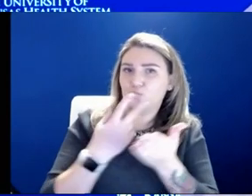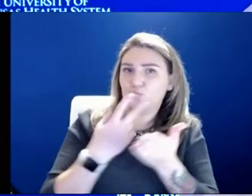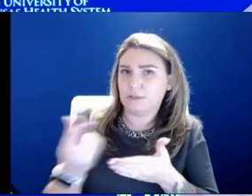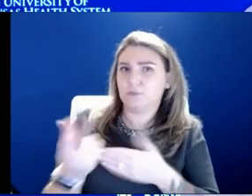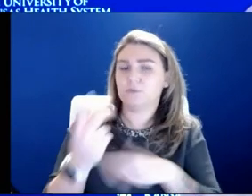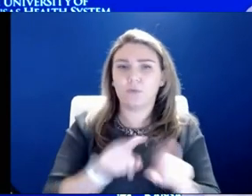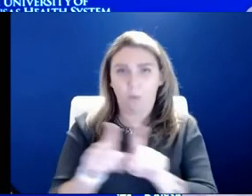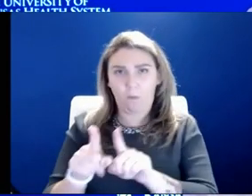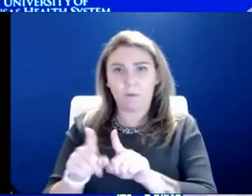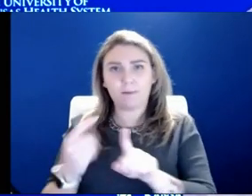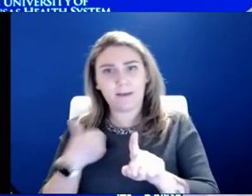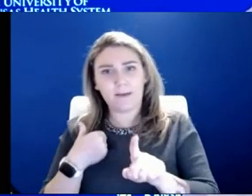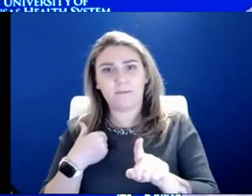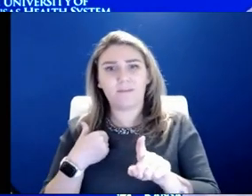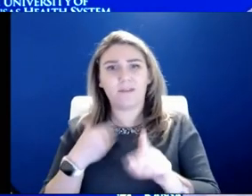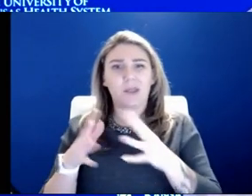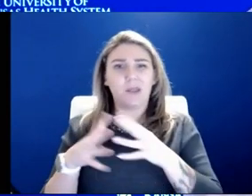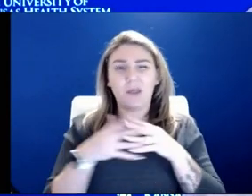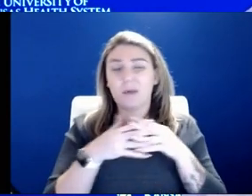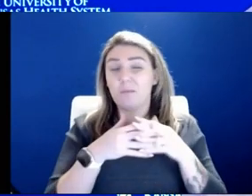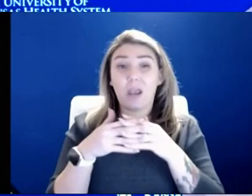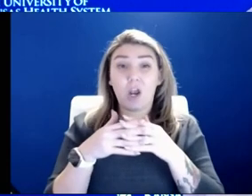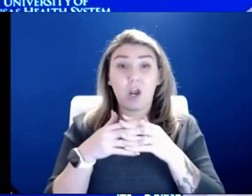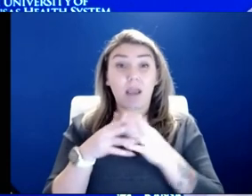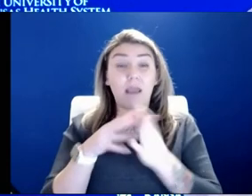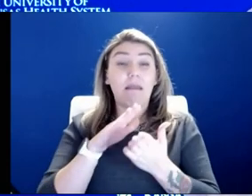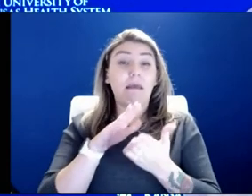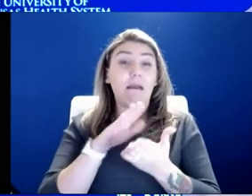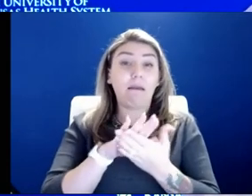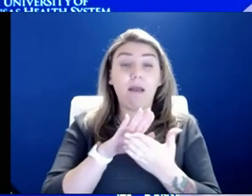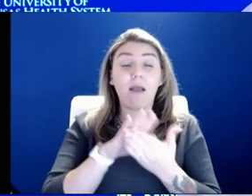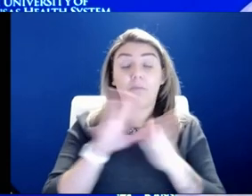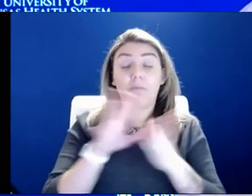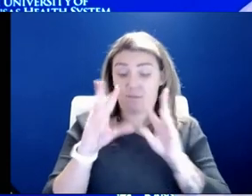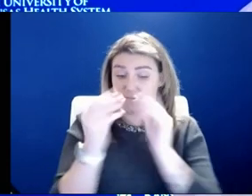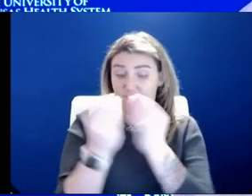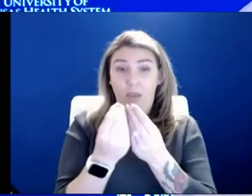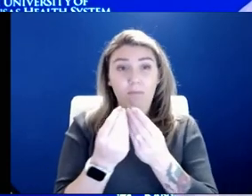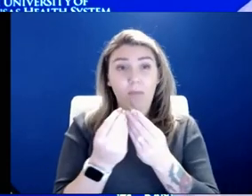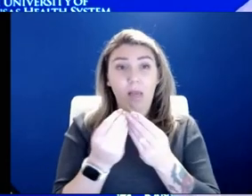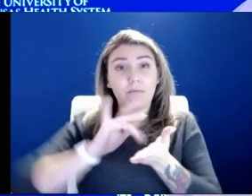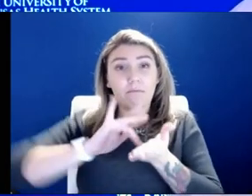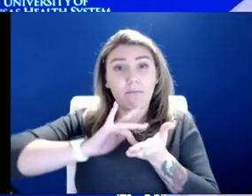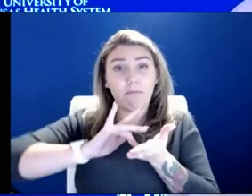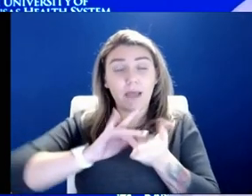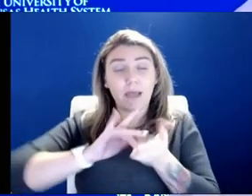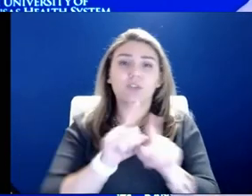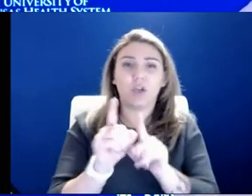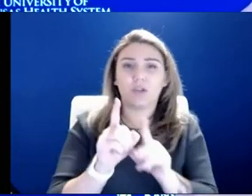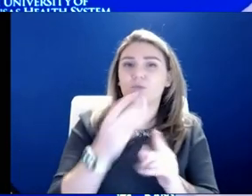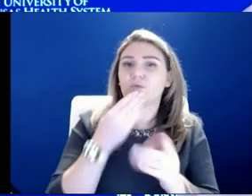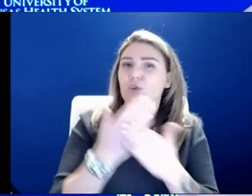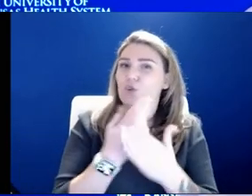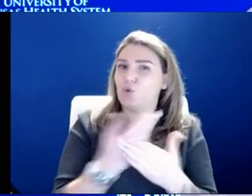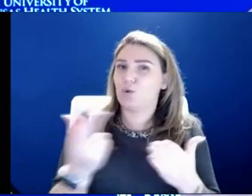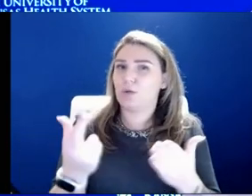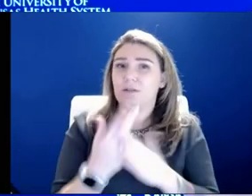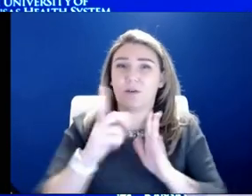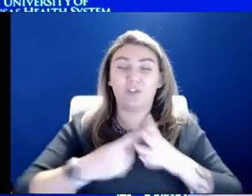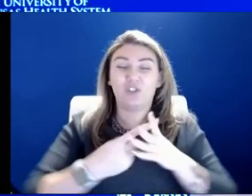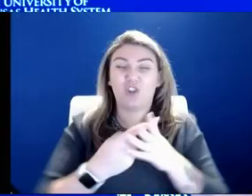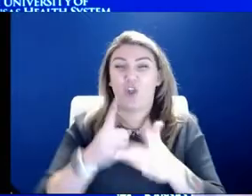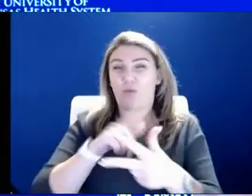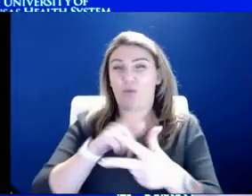The American Academy of Family Medicine may also have very good resources for that, as they deal with pediatrics as well. I would really start with those three